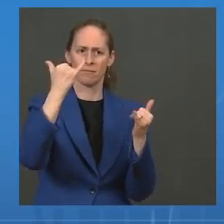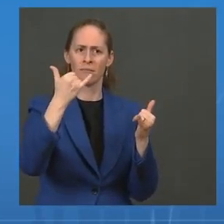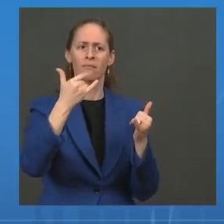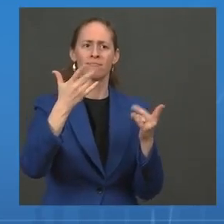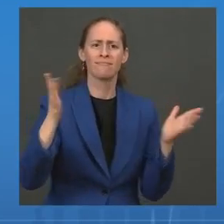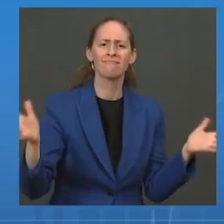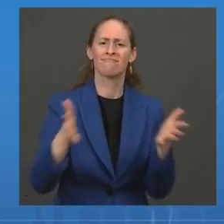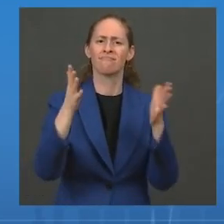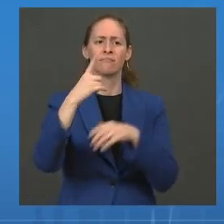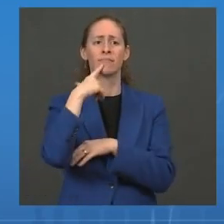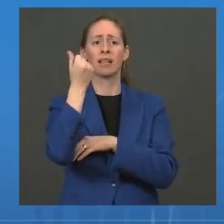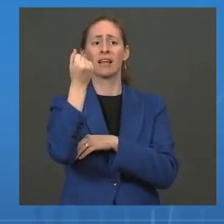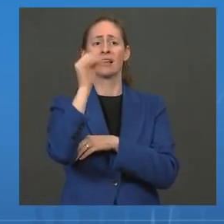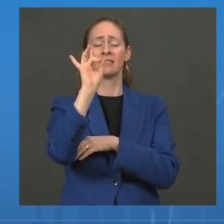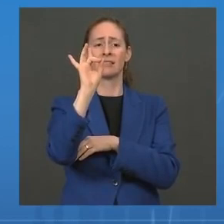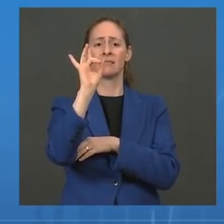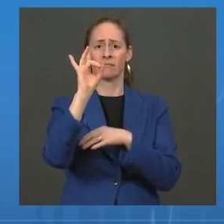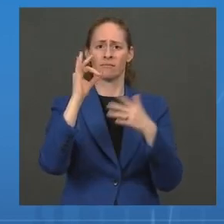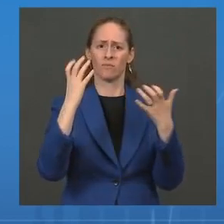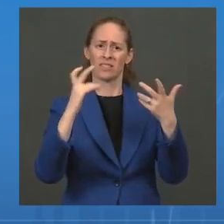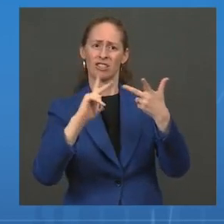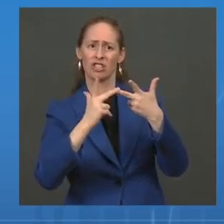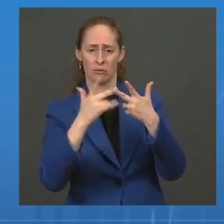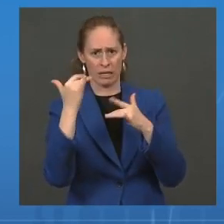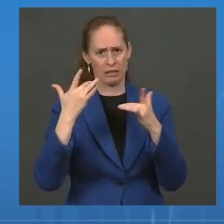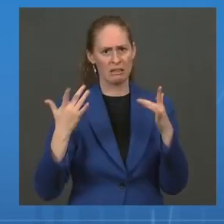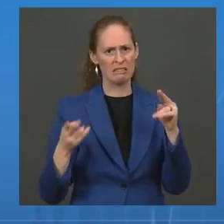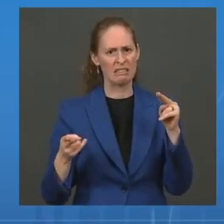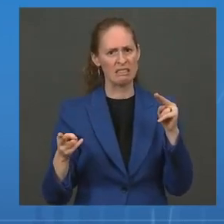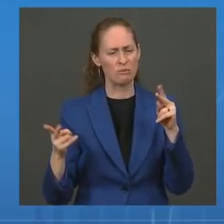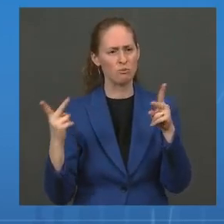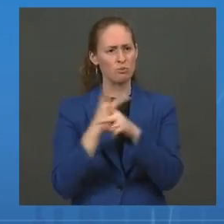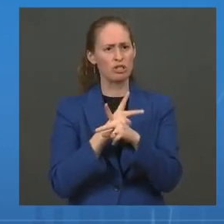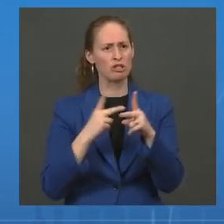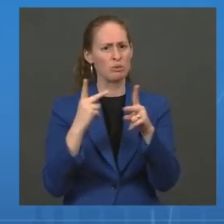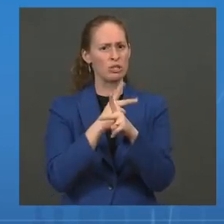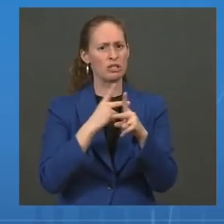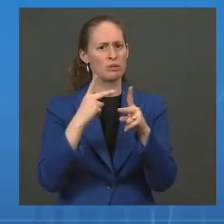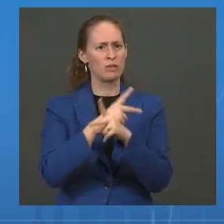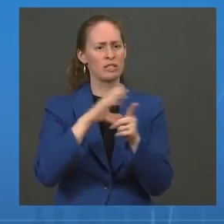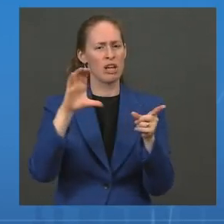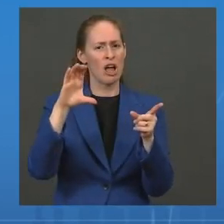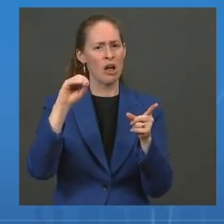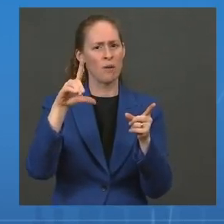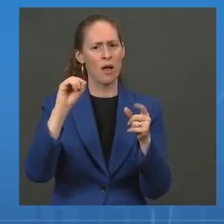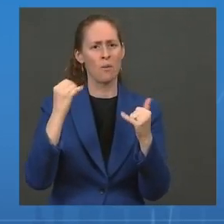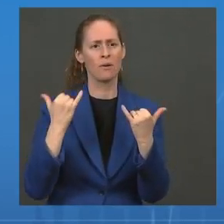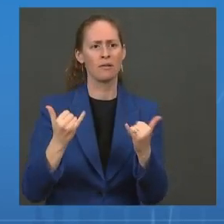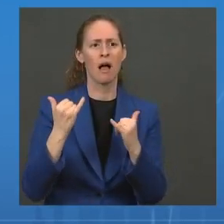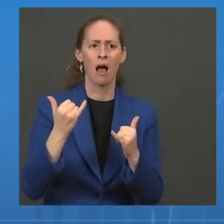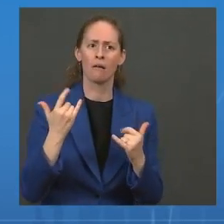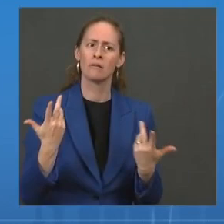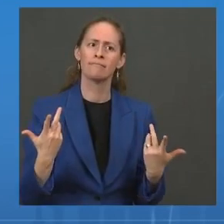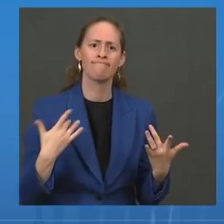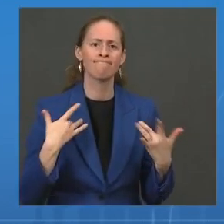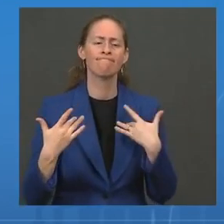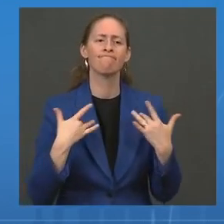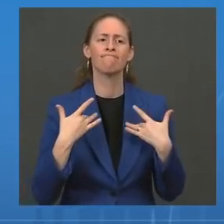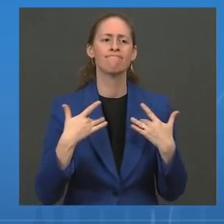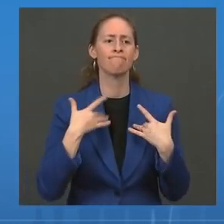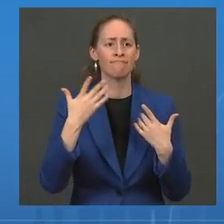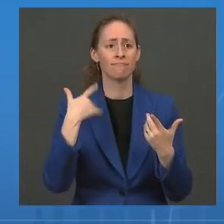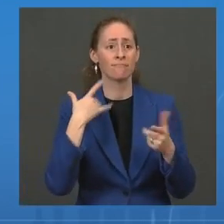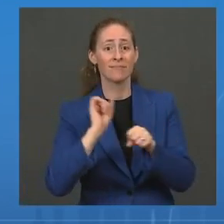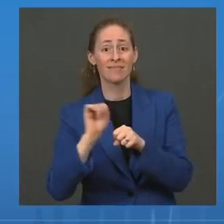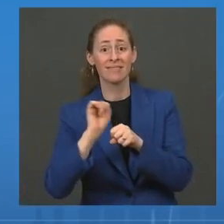spike. We have repeatedly heard from this team that we're not going to boost our way out of the pandemic. So, I wonder, will